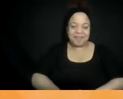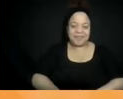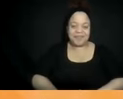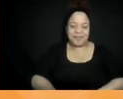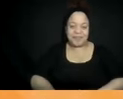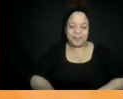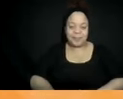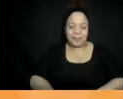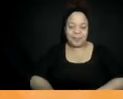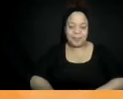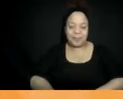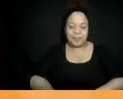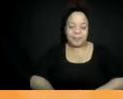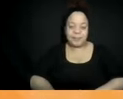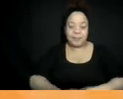Okay.